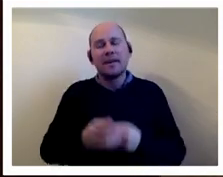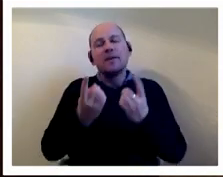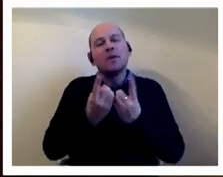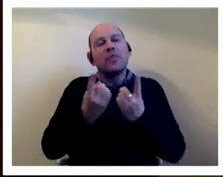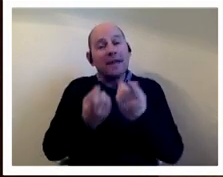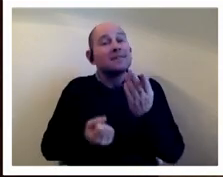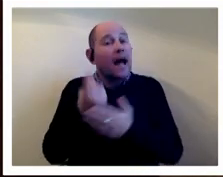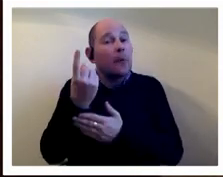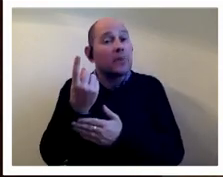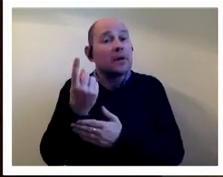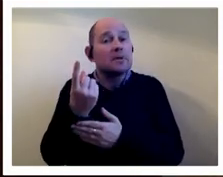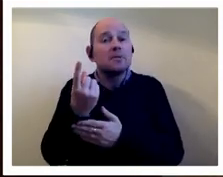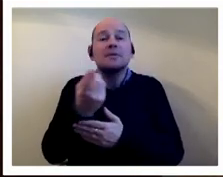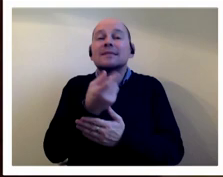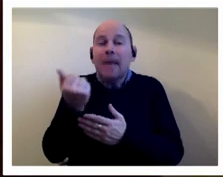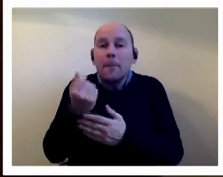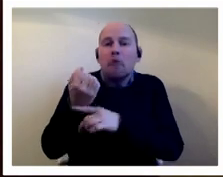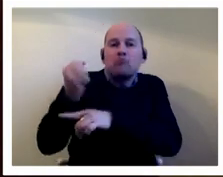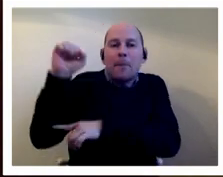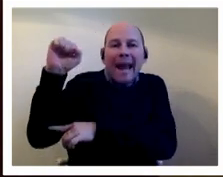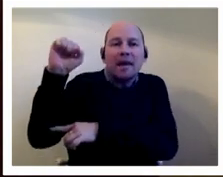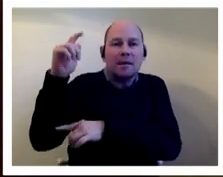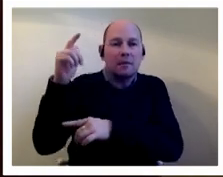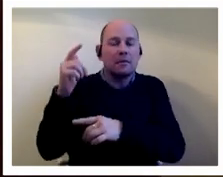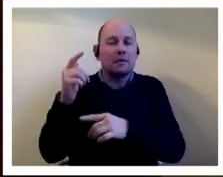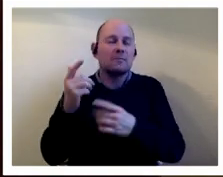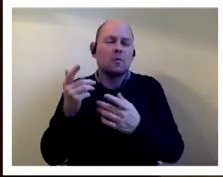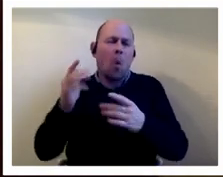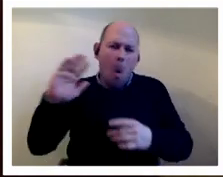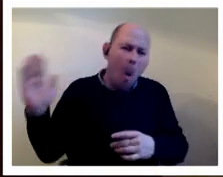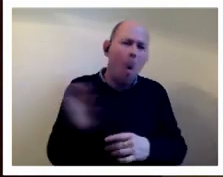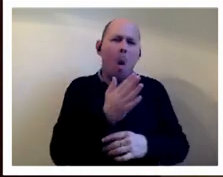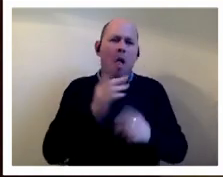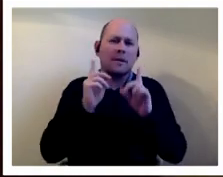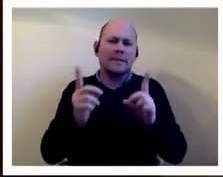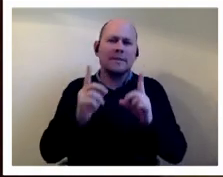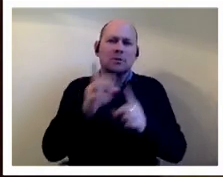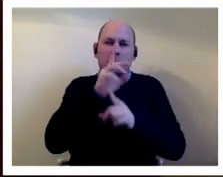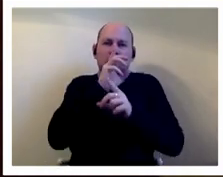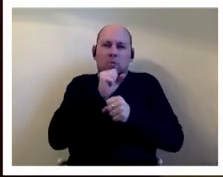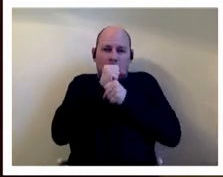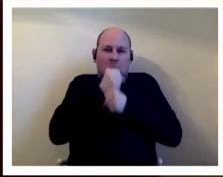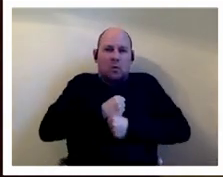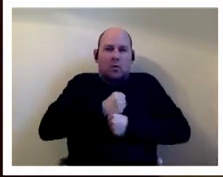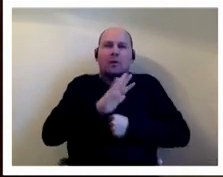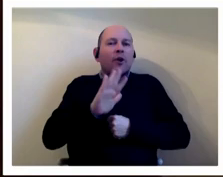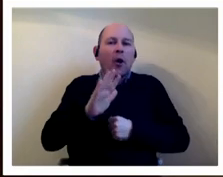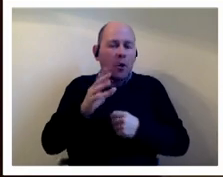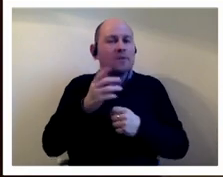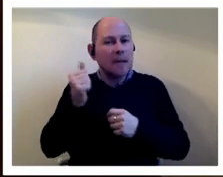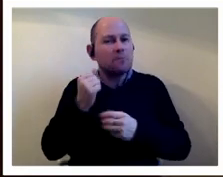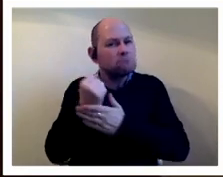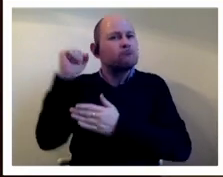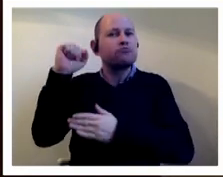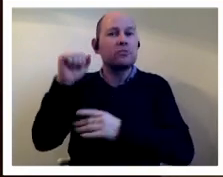that you know there were pockets of rebellion i think um it wasn't it wasn't every single teacher but that they couldn't say something some some certainly did